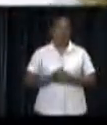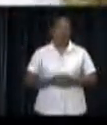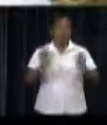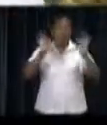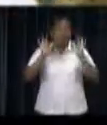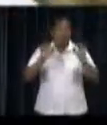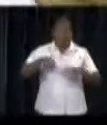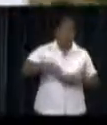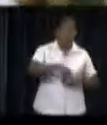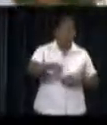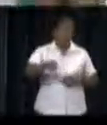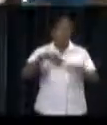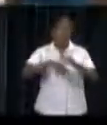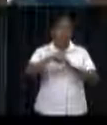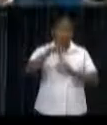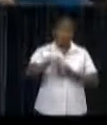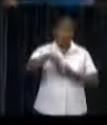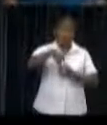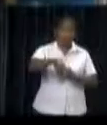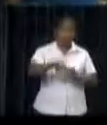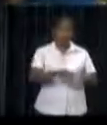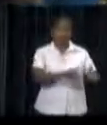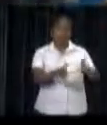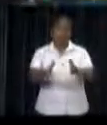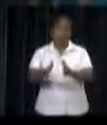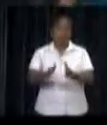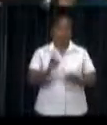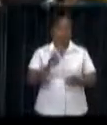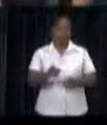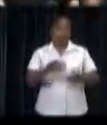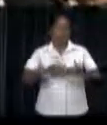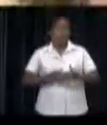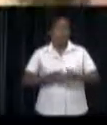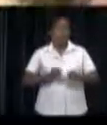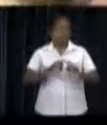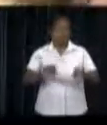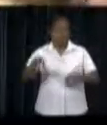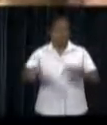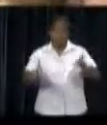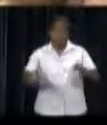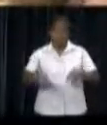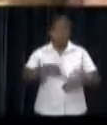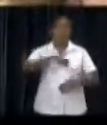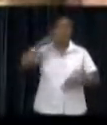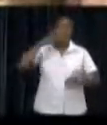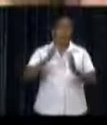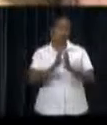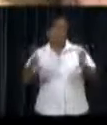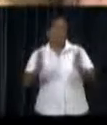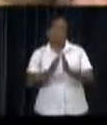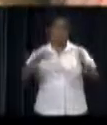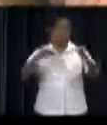with a route along special places from the time of slavery, with the statue of Kwaku as end point. It is